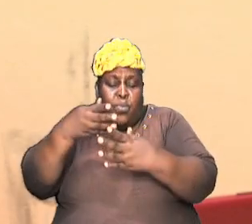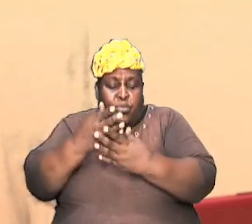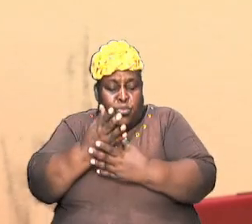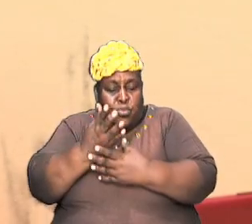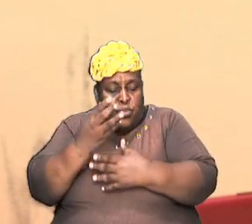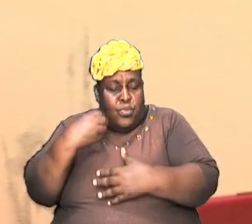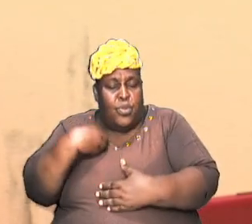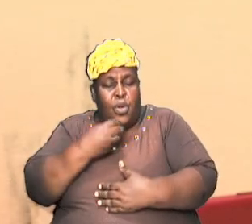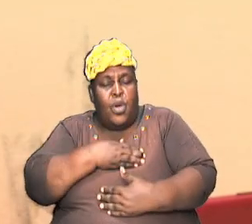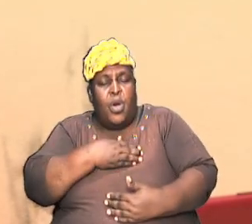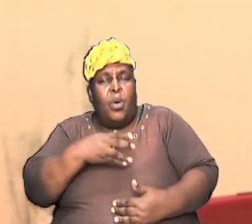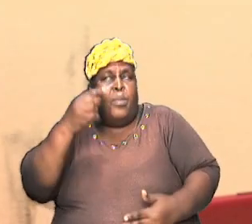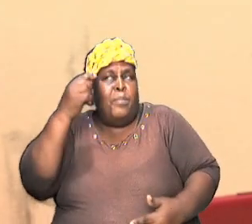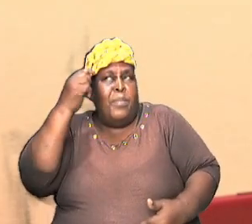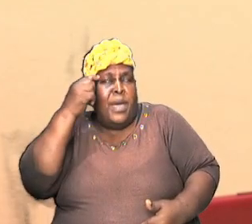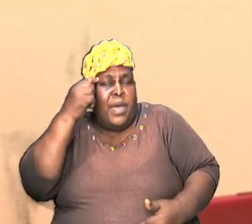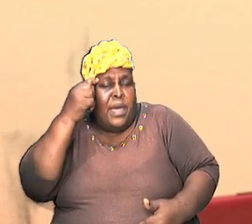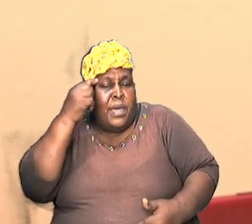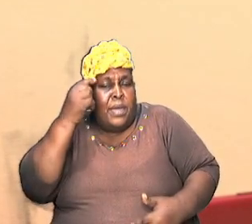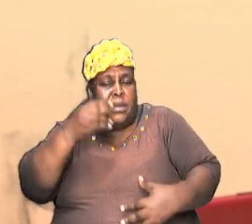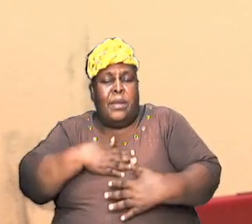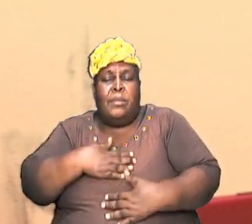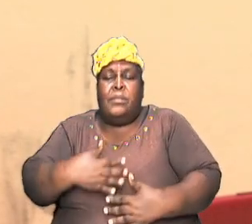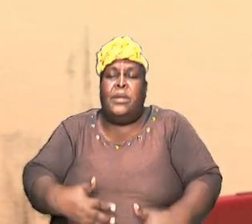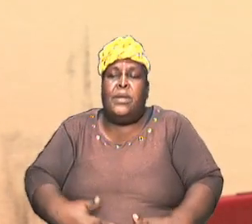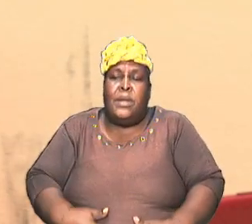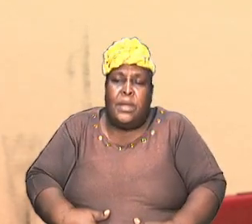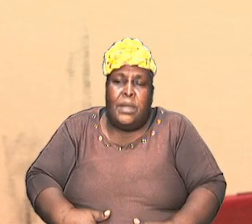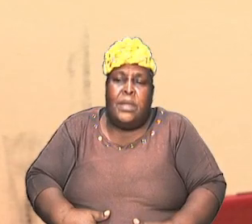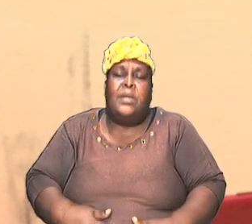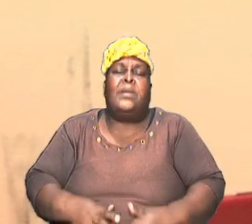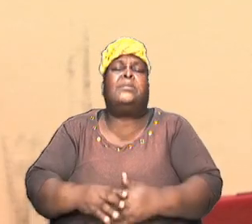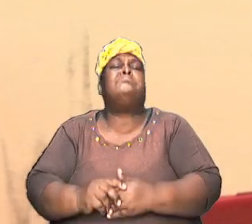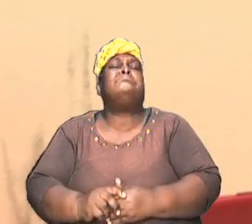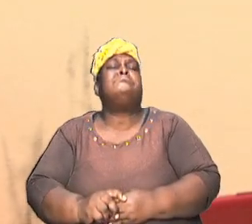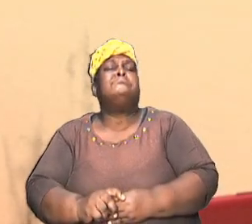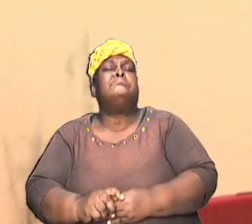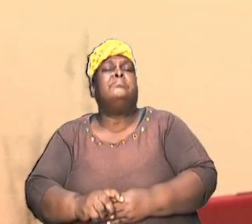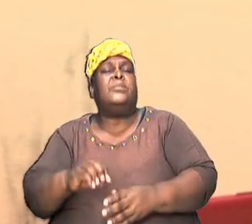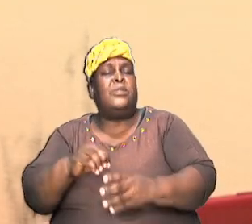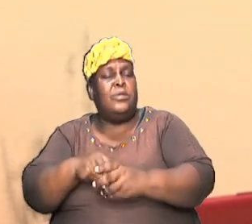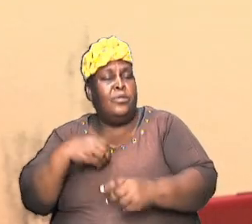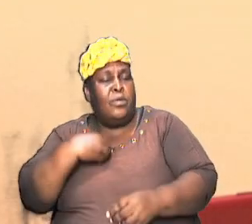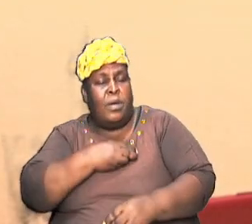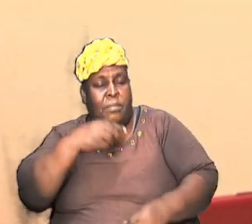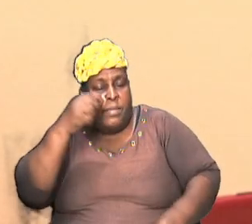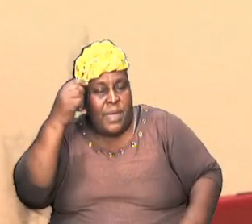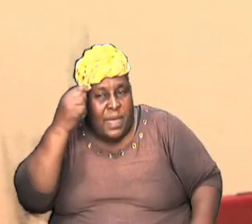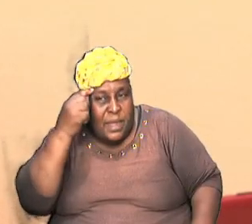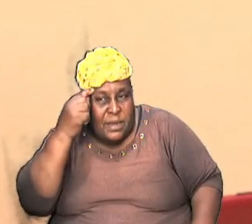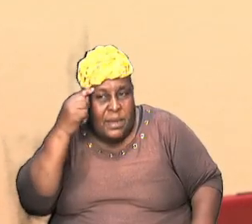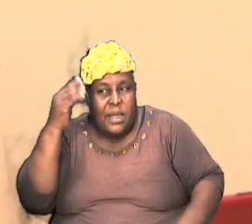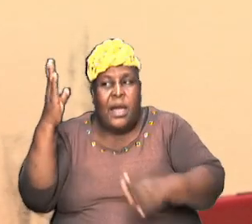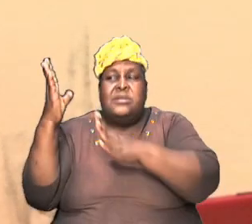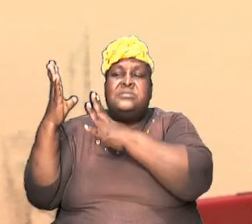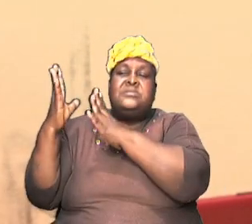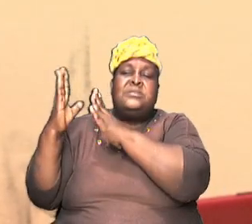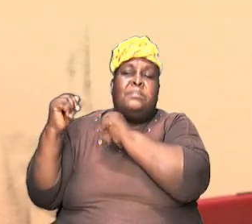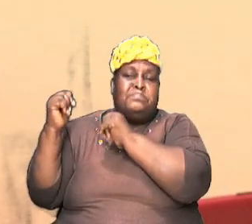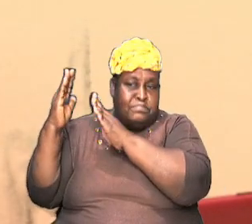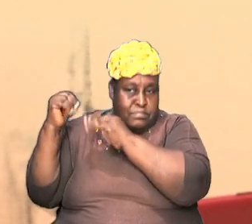minds I want this to be imprinted indelibly in our minds I want us to accept it